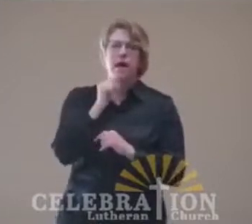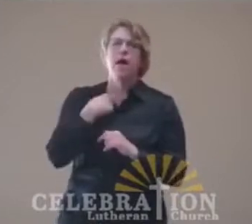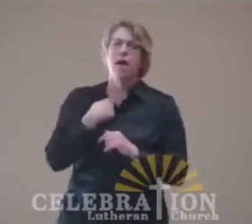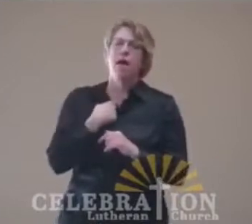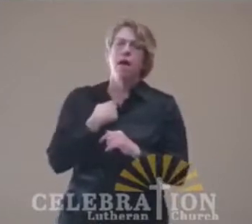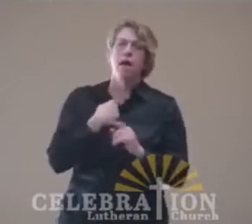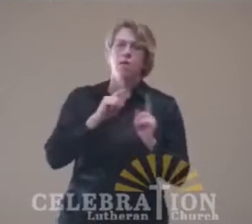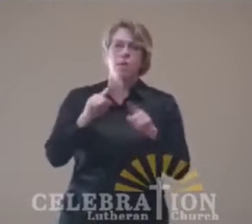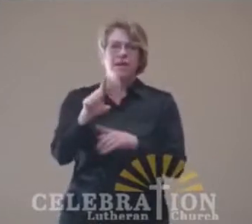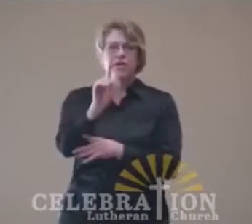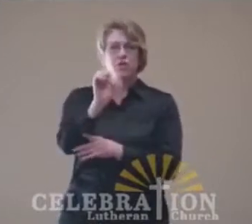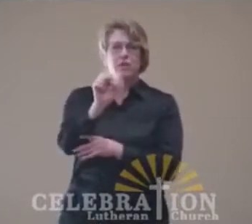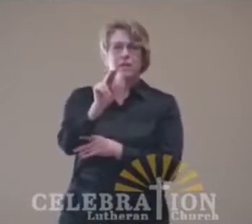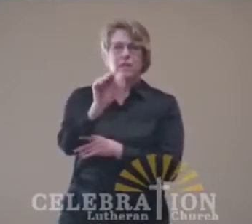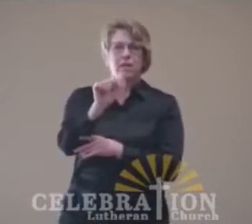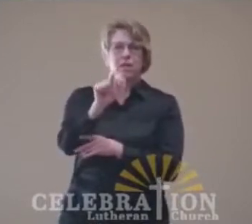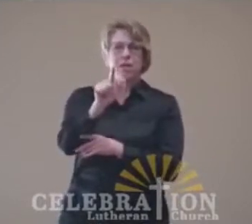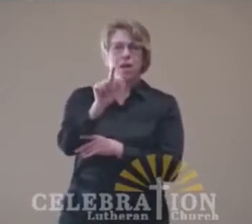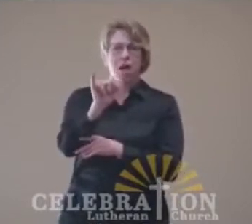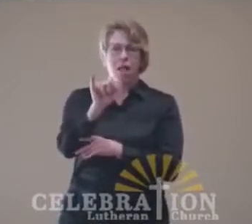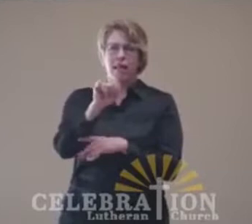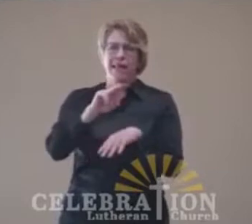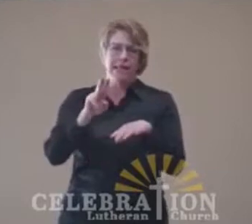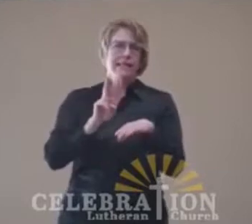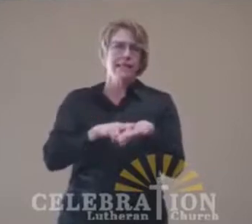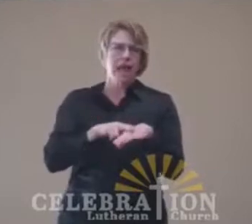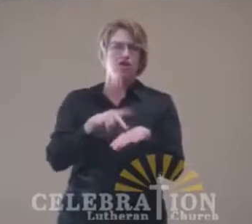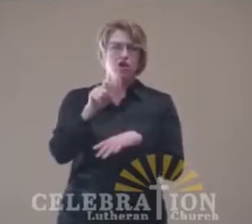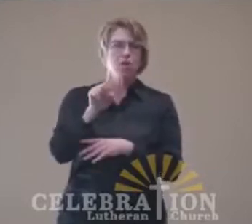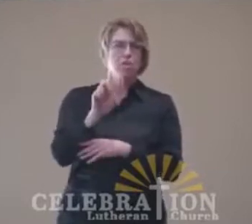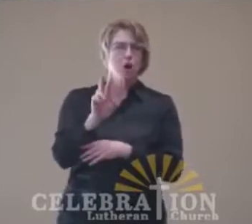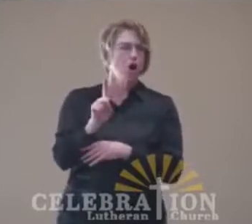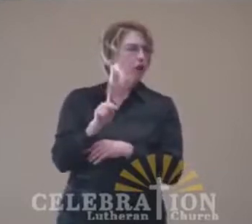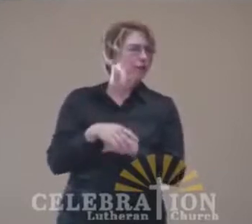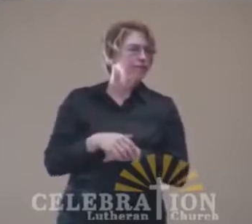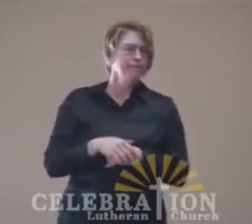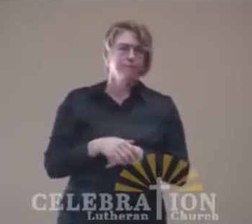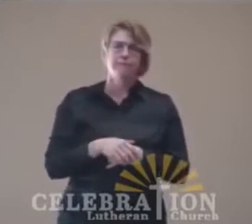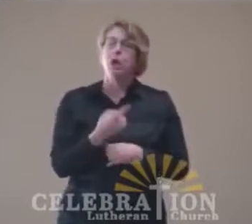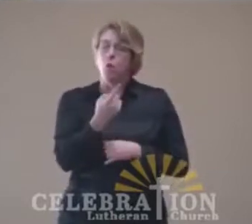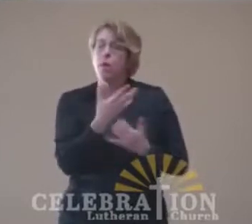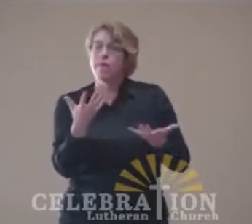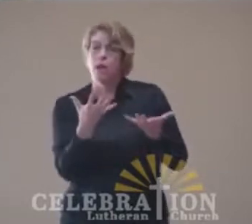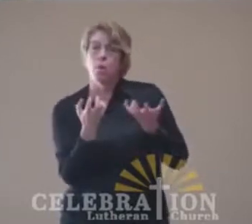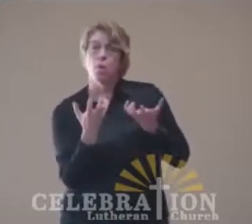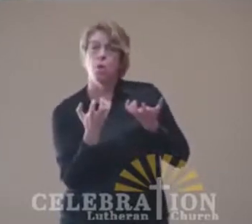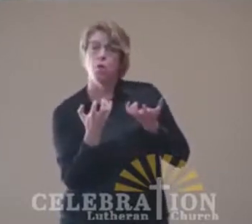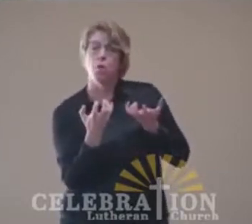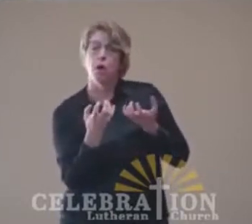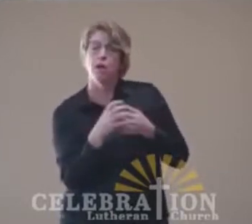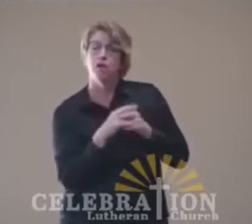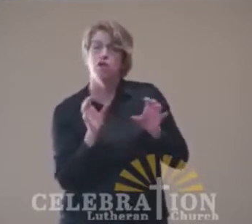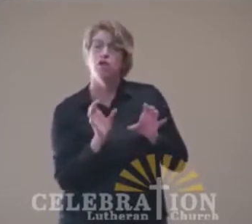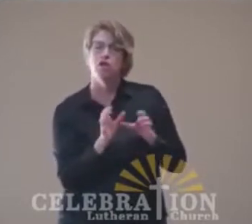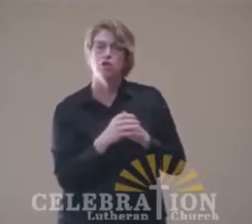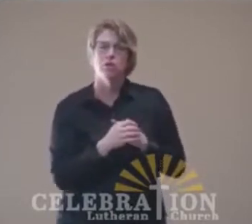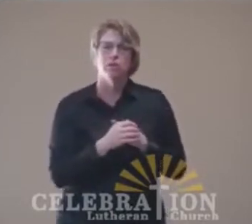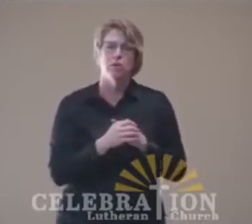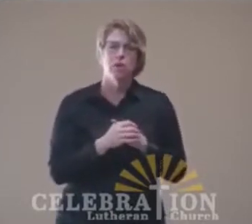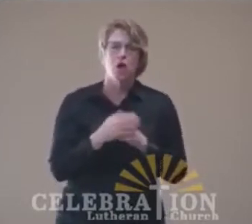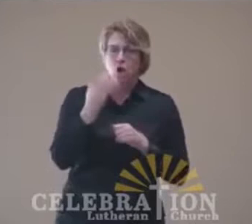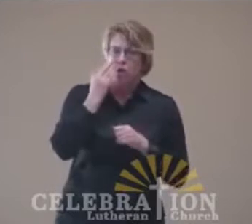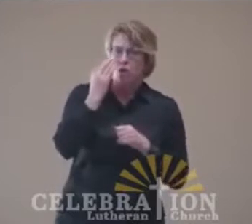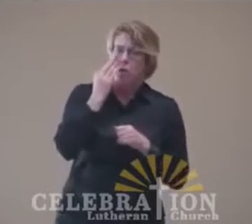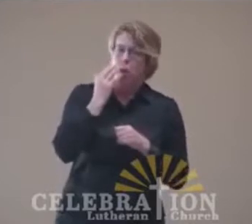Anyone ever been to Denali? Yeah. And one of the things we really wanted to do while we were there was go on a